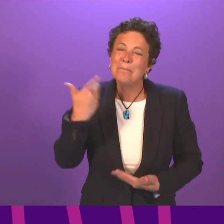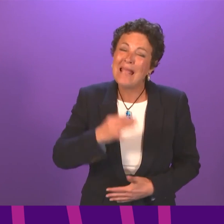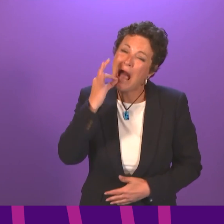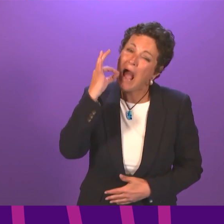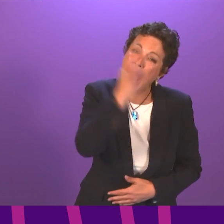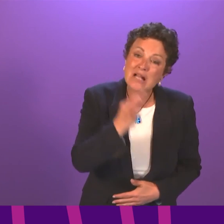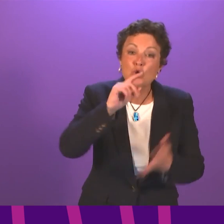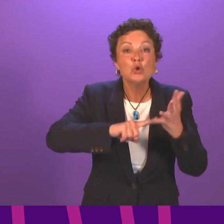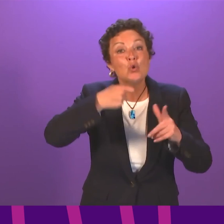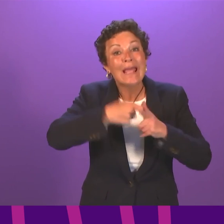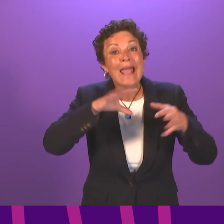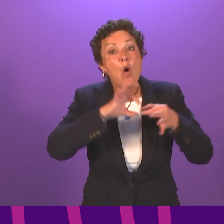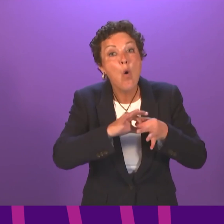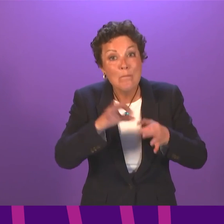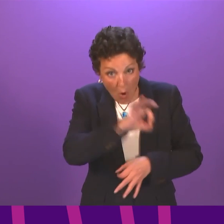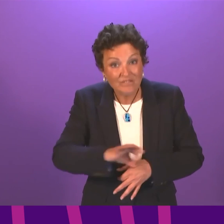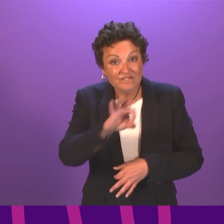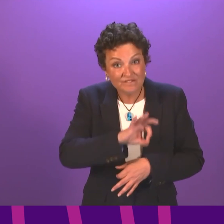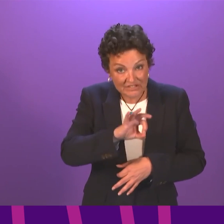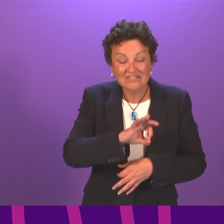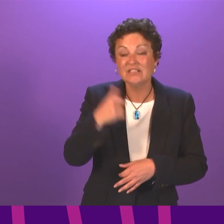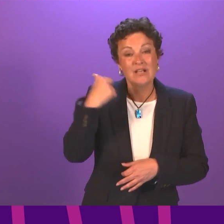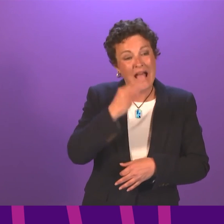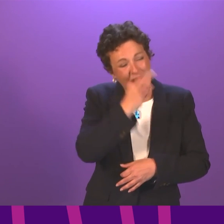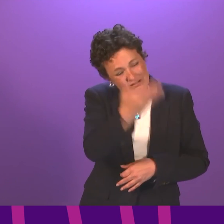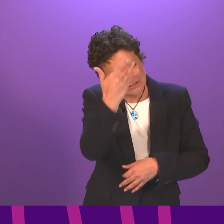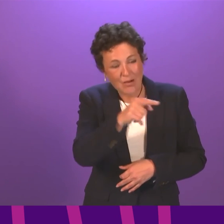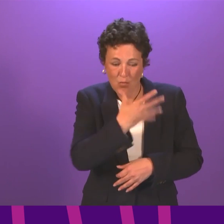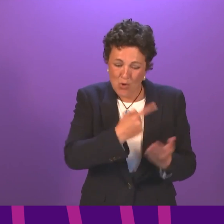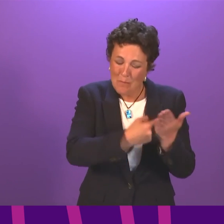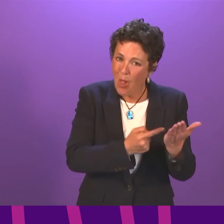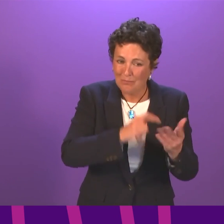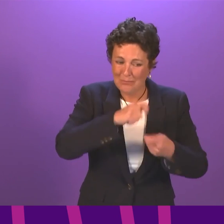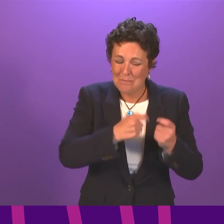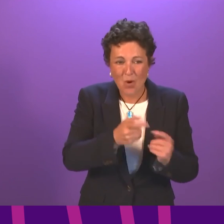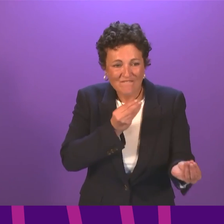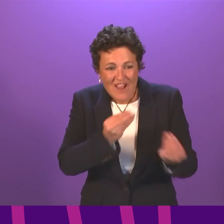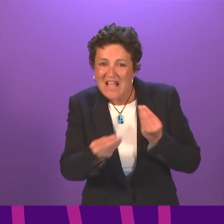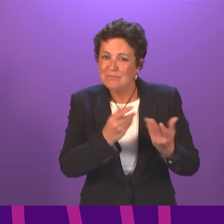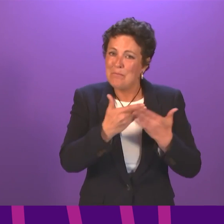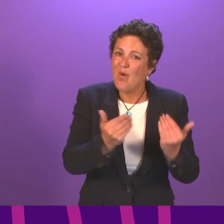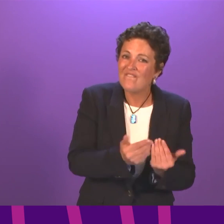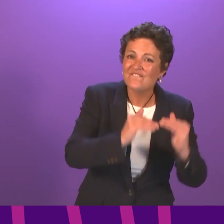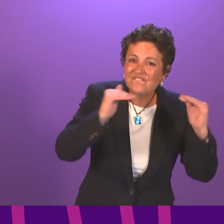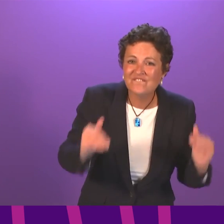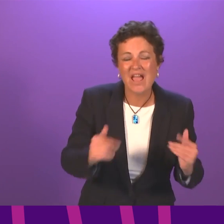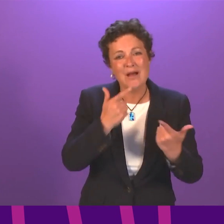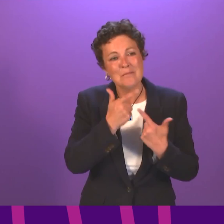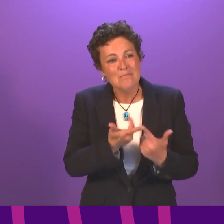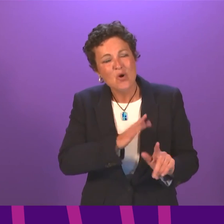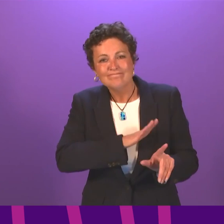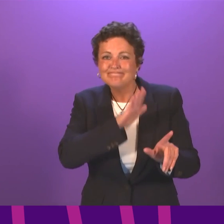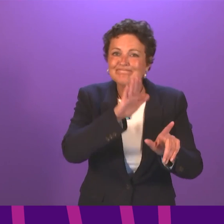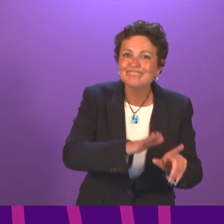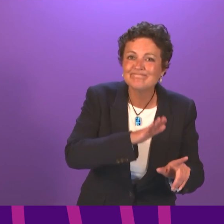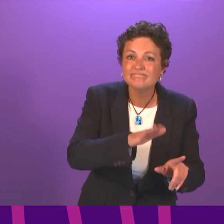deliver more humane and flexible asylum and immigration. And, of course, we make clear again that our strong preference is for the